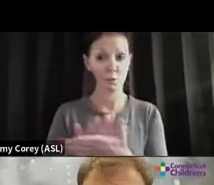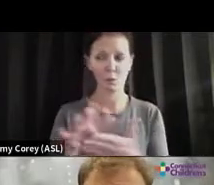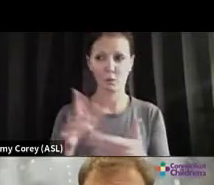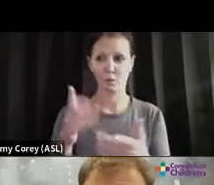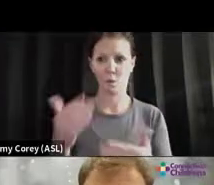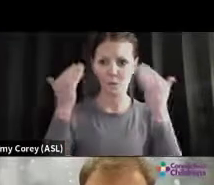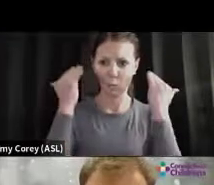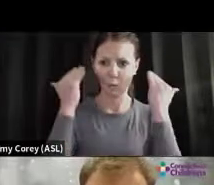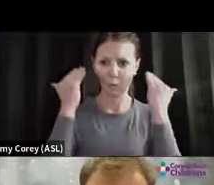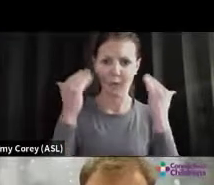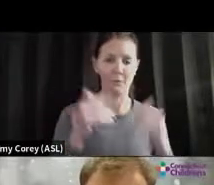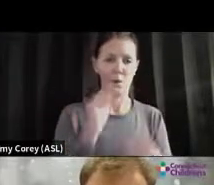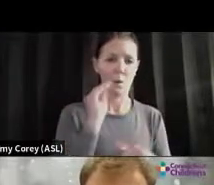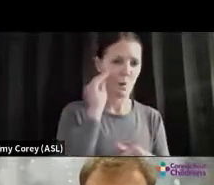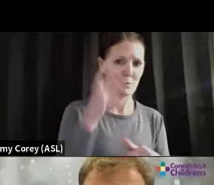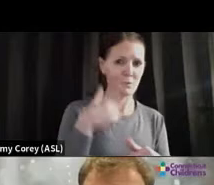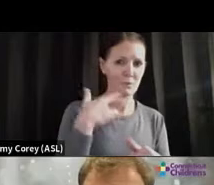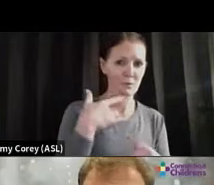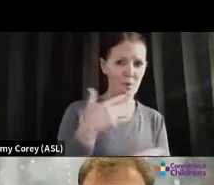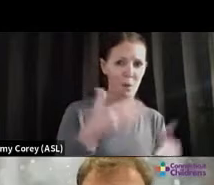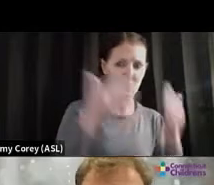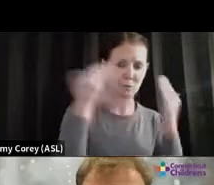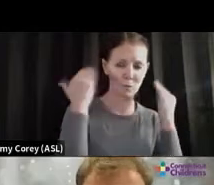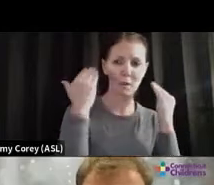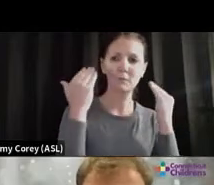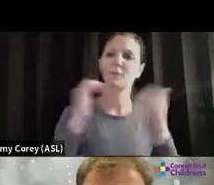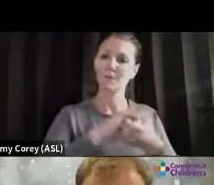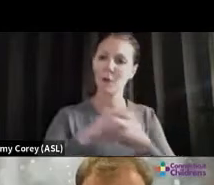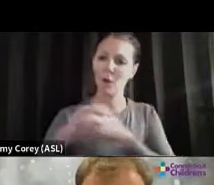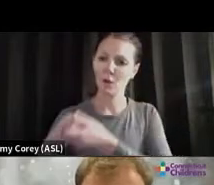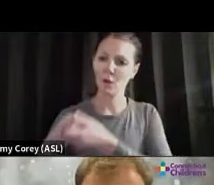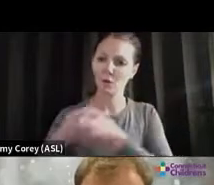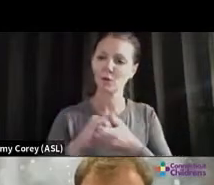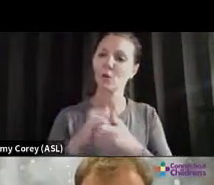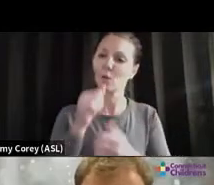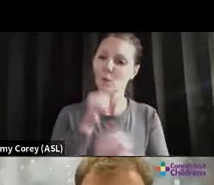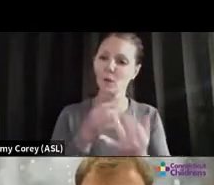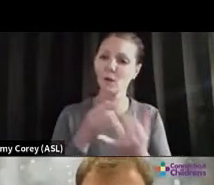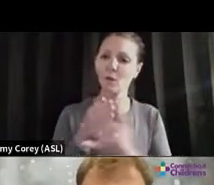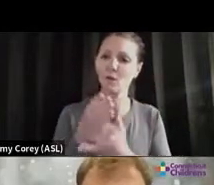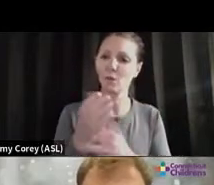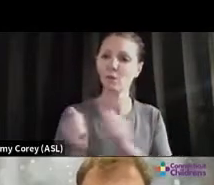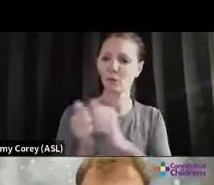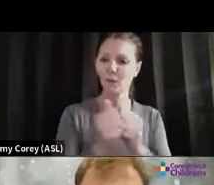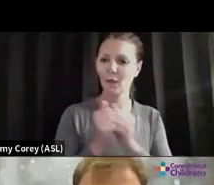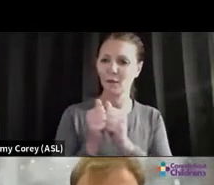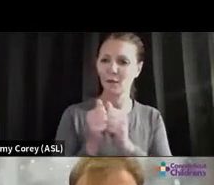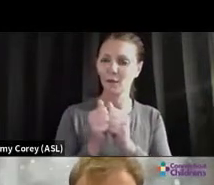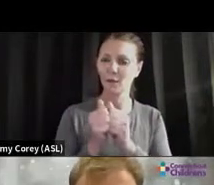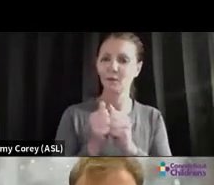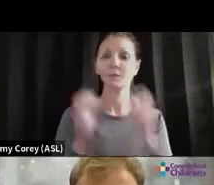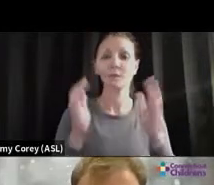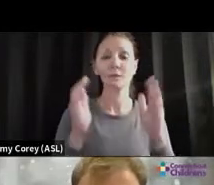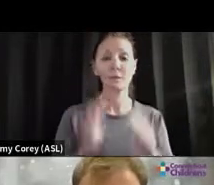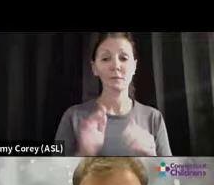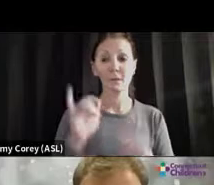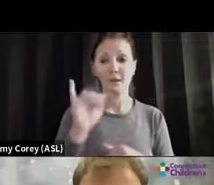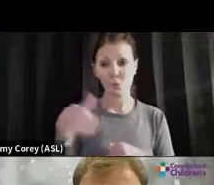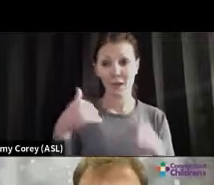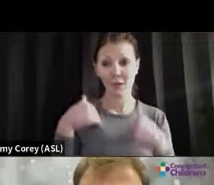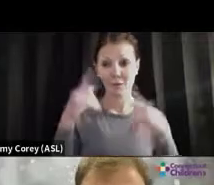we're working through all of this. So here's your last set of toolkits. If you have a camera or you're watching on your phone,